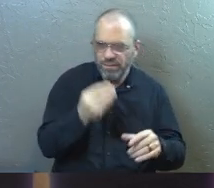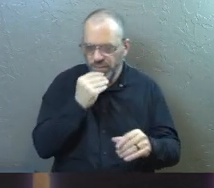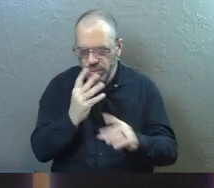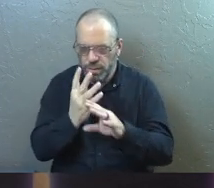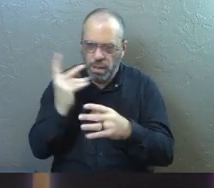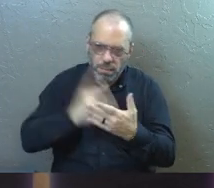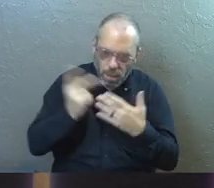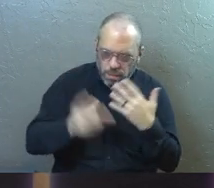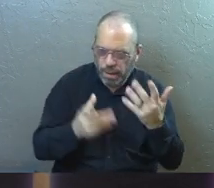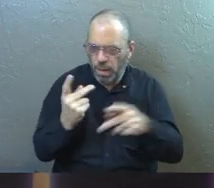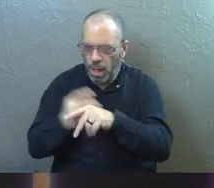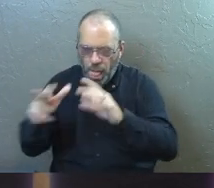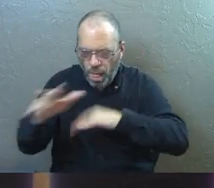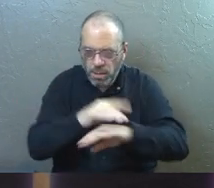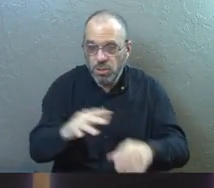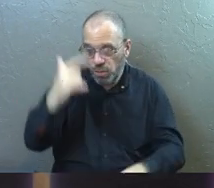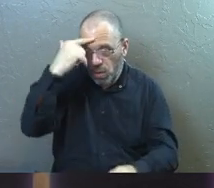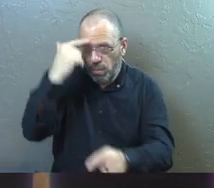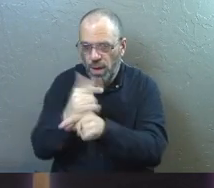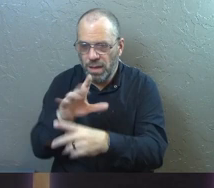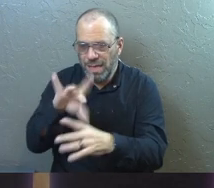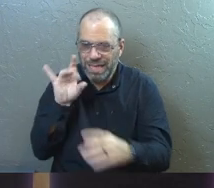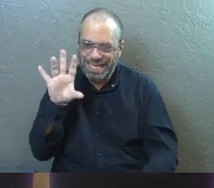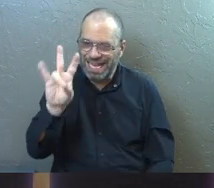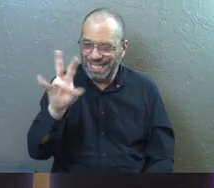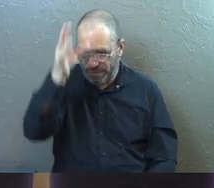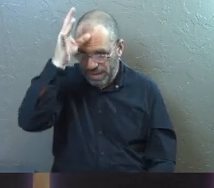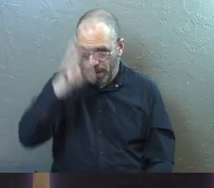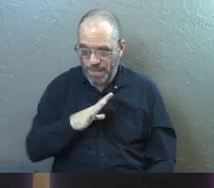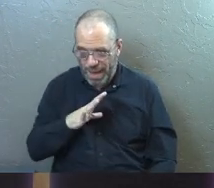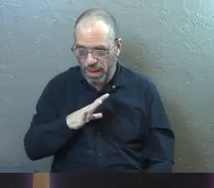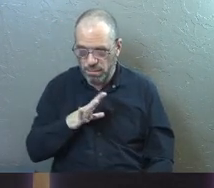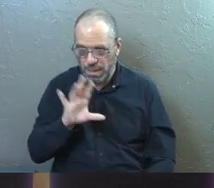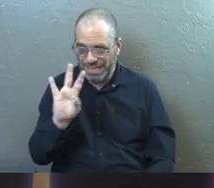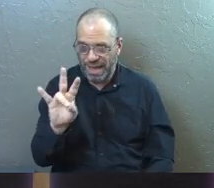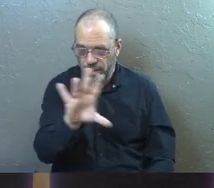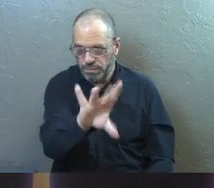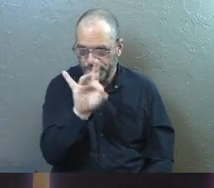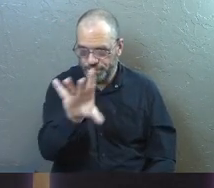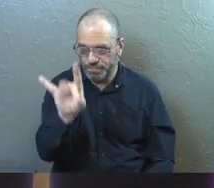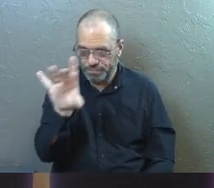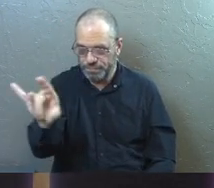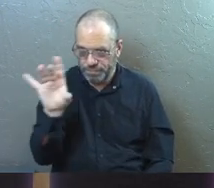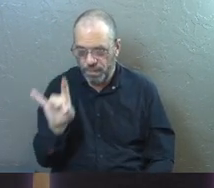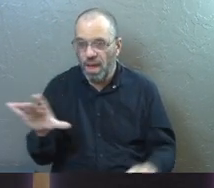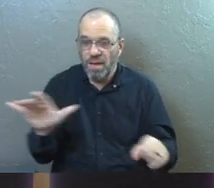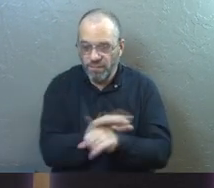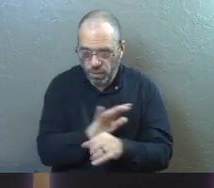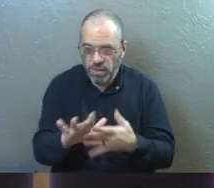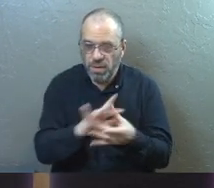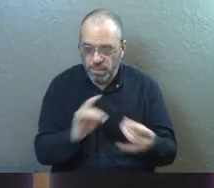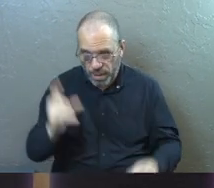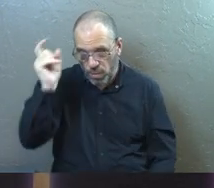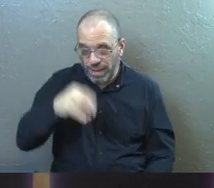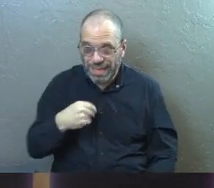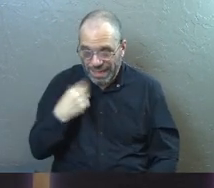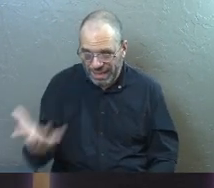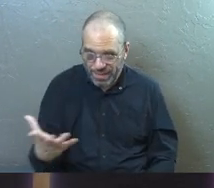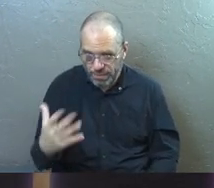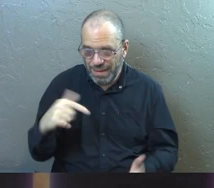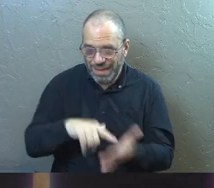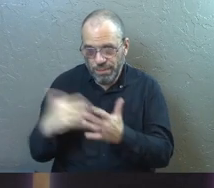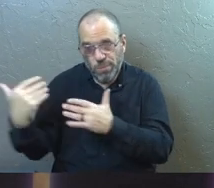program. And so brothers, select seven men who are well-respected and are full of the spirit and wisdom and we will give them